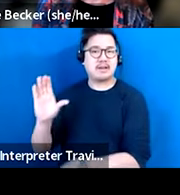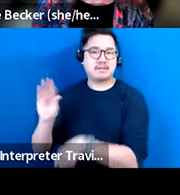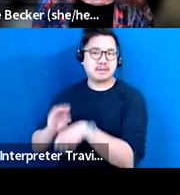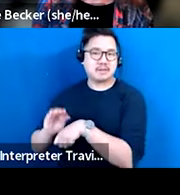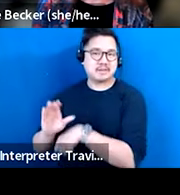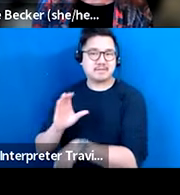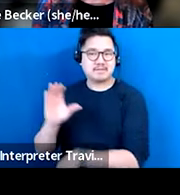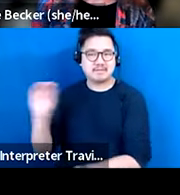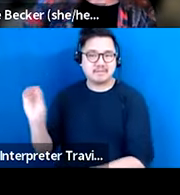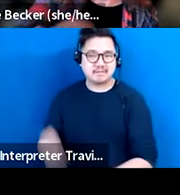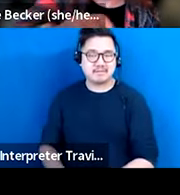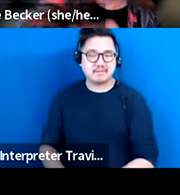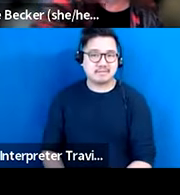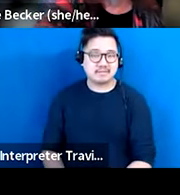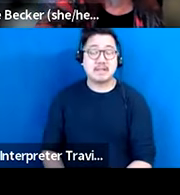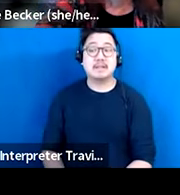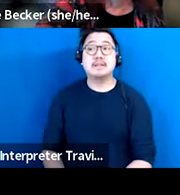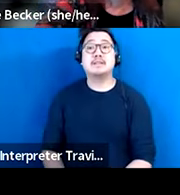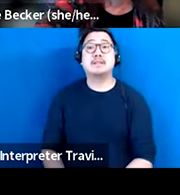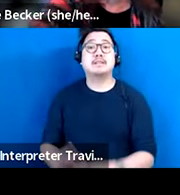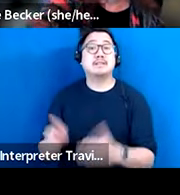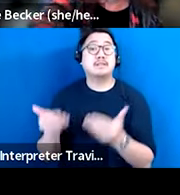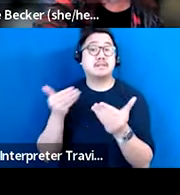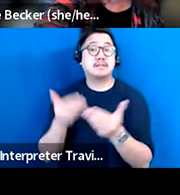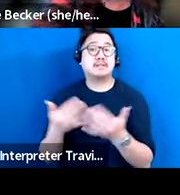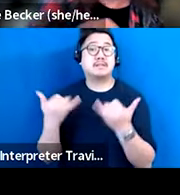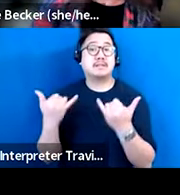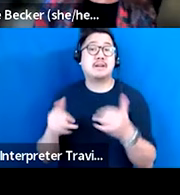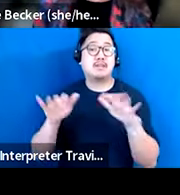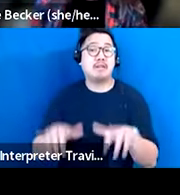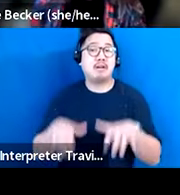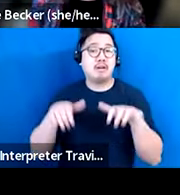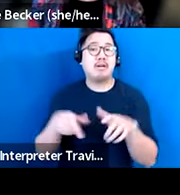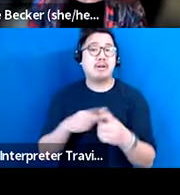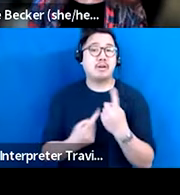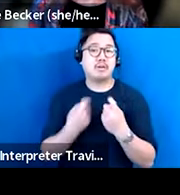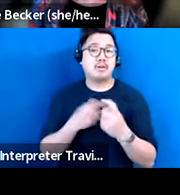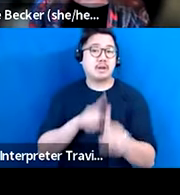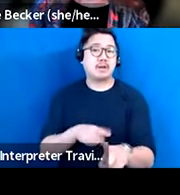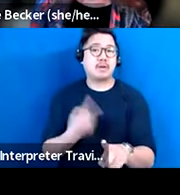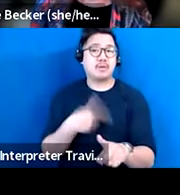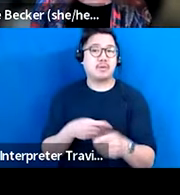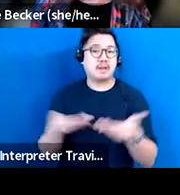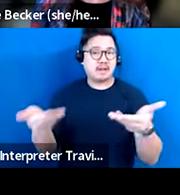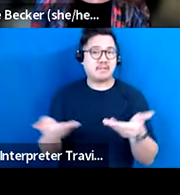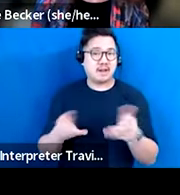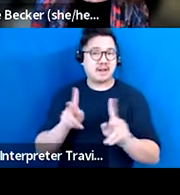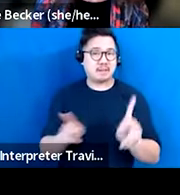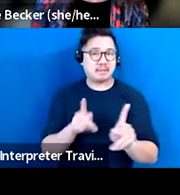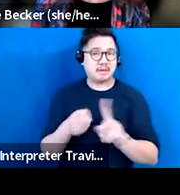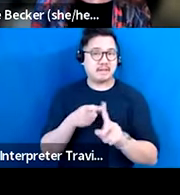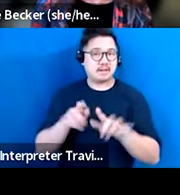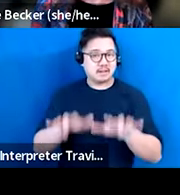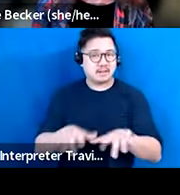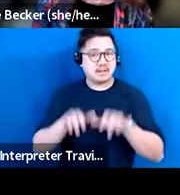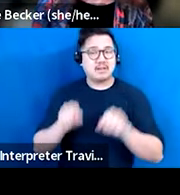So now we are to the part of the program that is the broader Q&A, where we invite all of you, the cultural partners in attendance to submit your